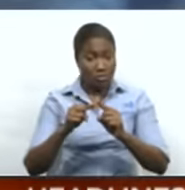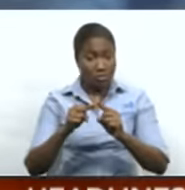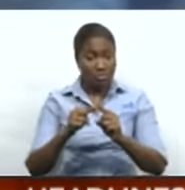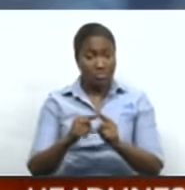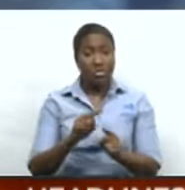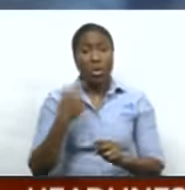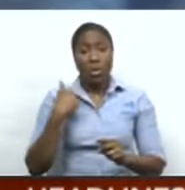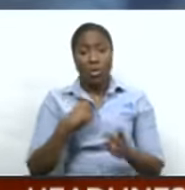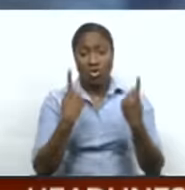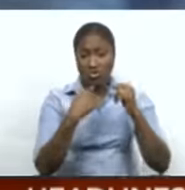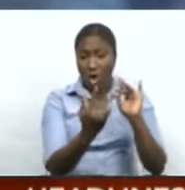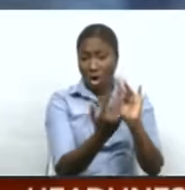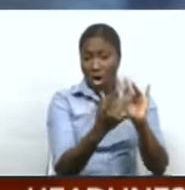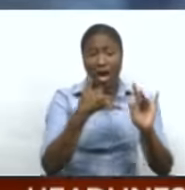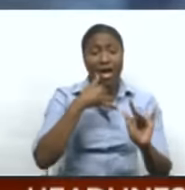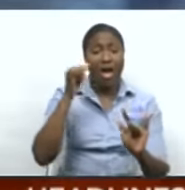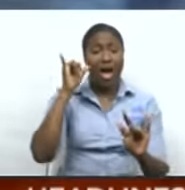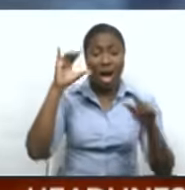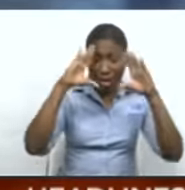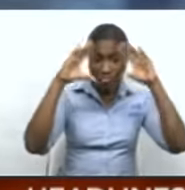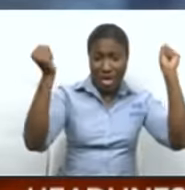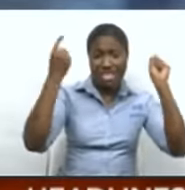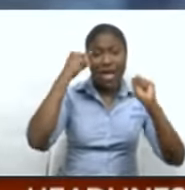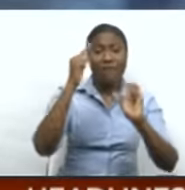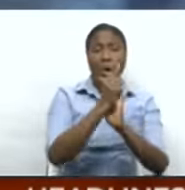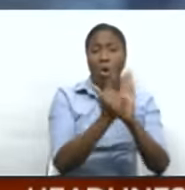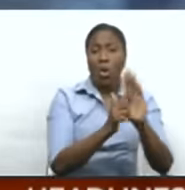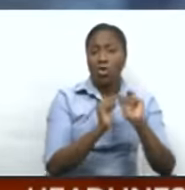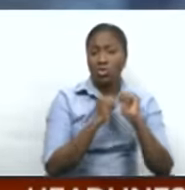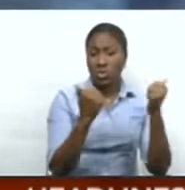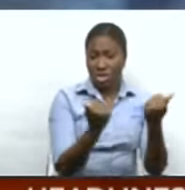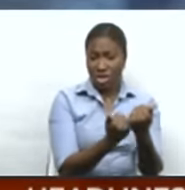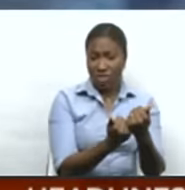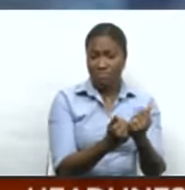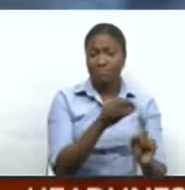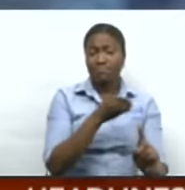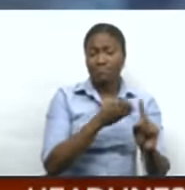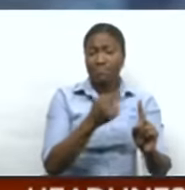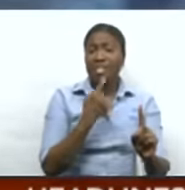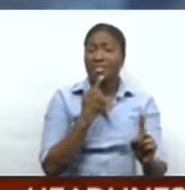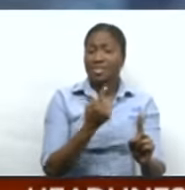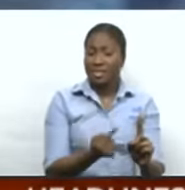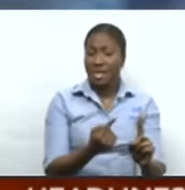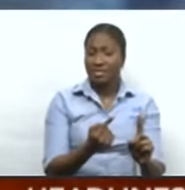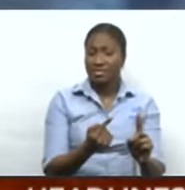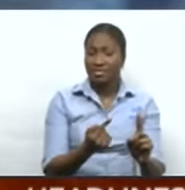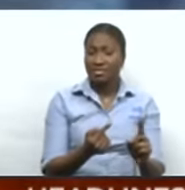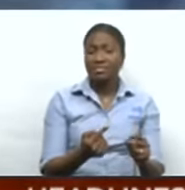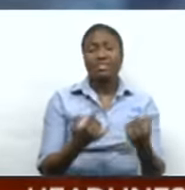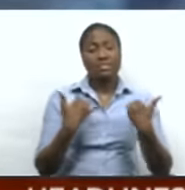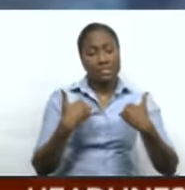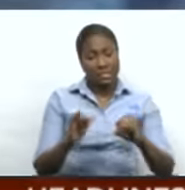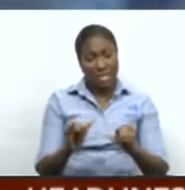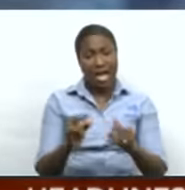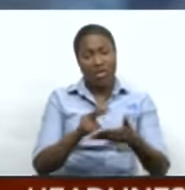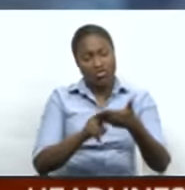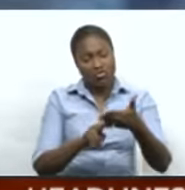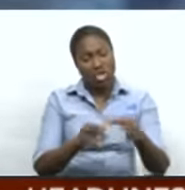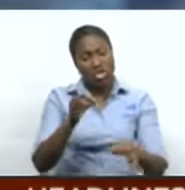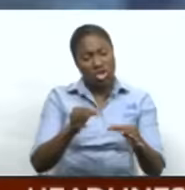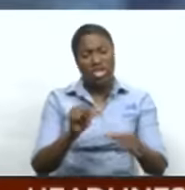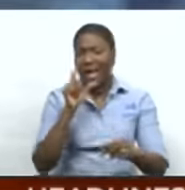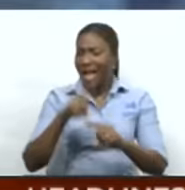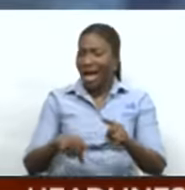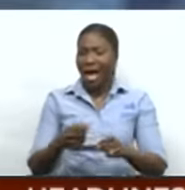When contacted for comment yesterday, President of the Law Association, Lynette Sebaran-Sweet, said they're still reading the judgments and declined to